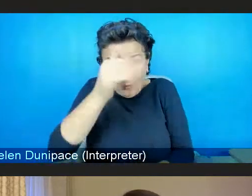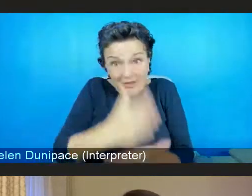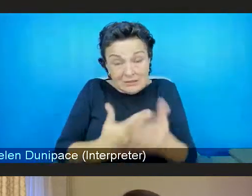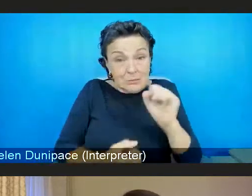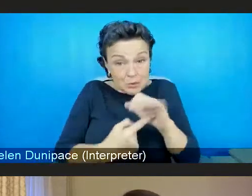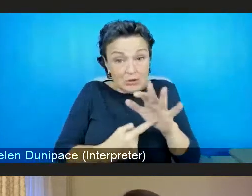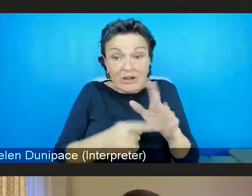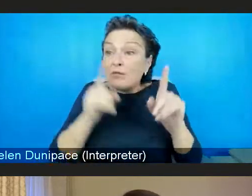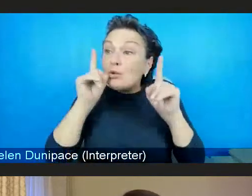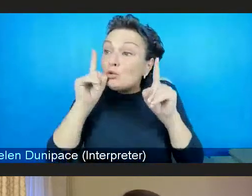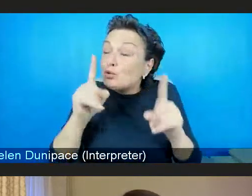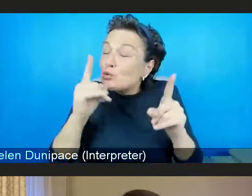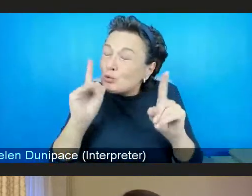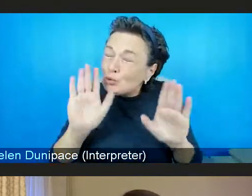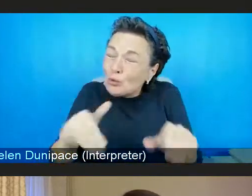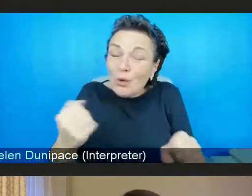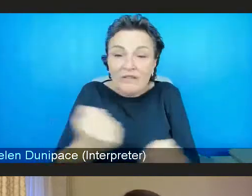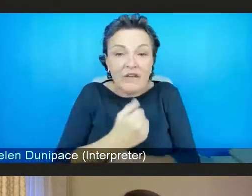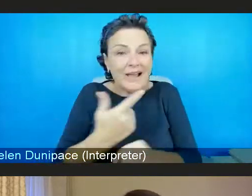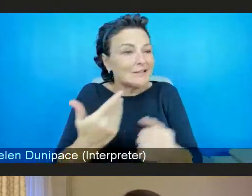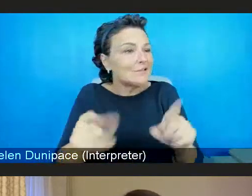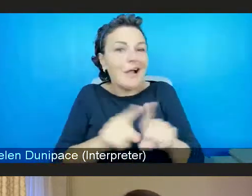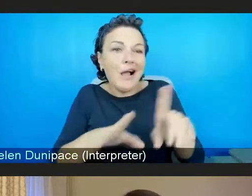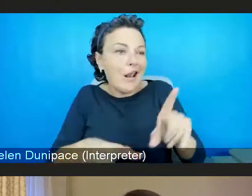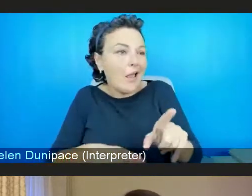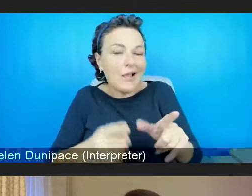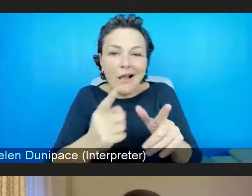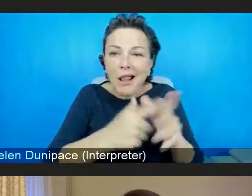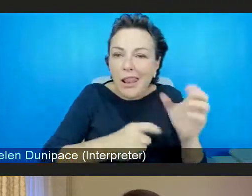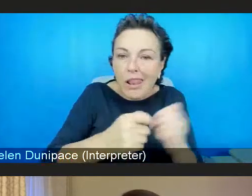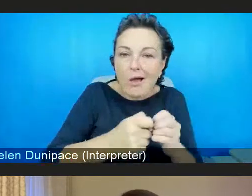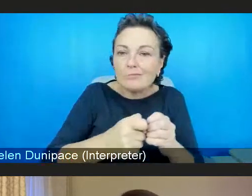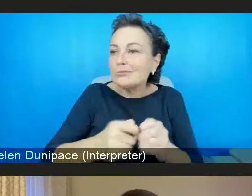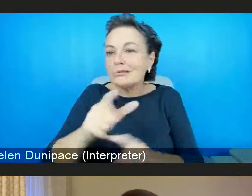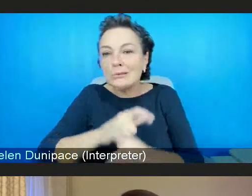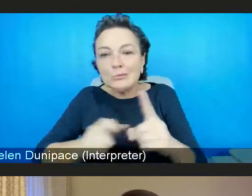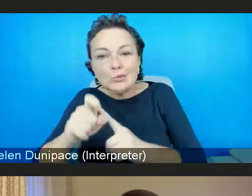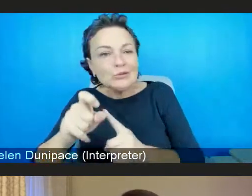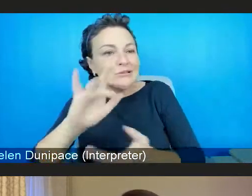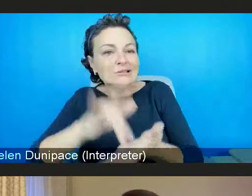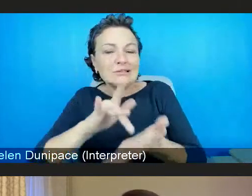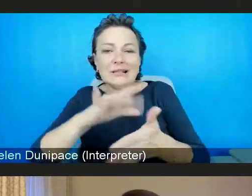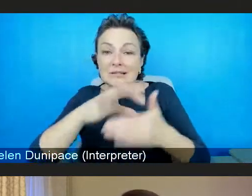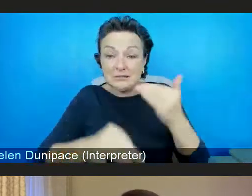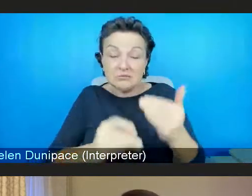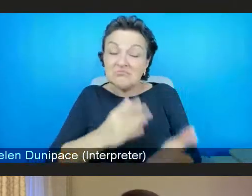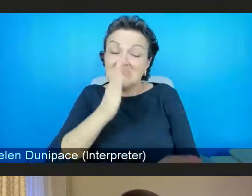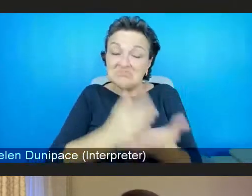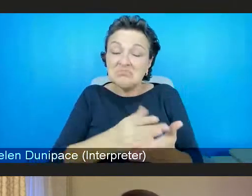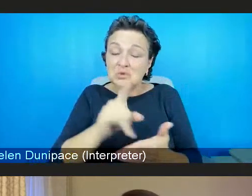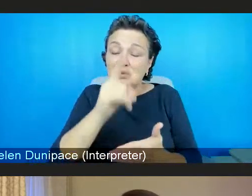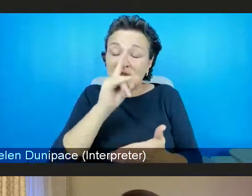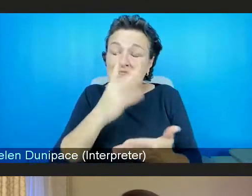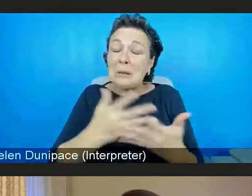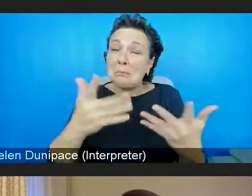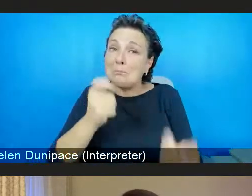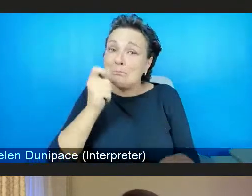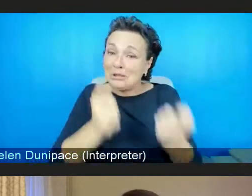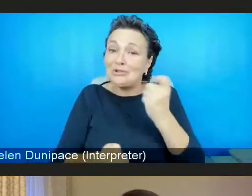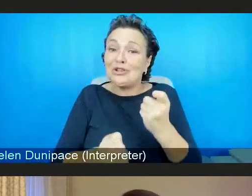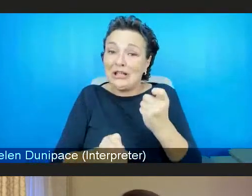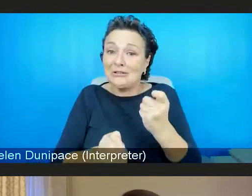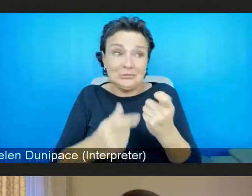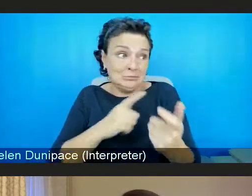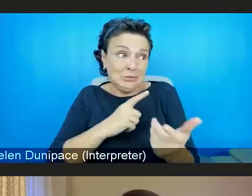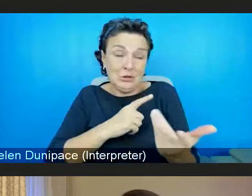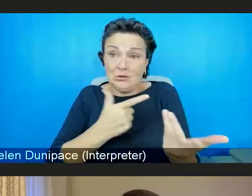we don't invest in that, we aren't going to see a very significant change in the protective factors for me, for people's